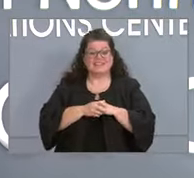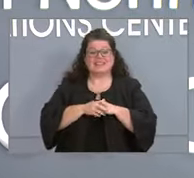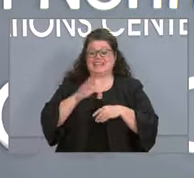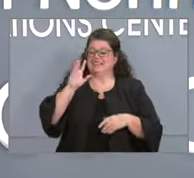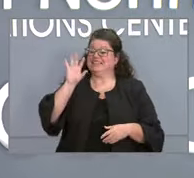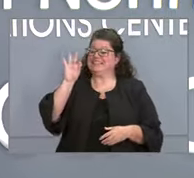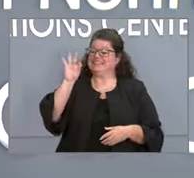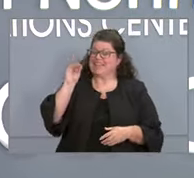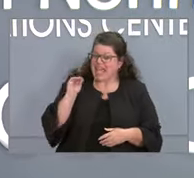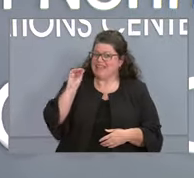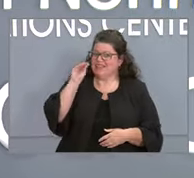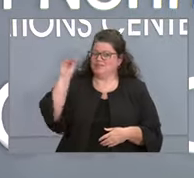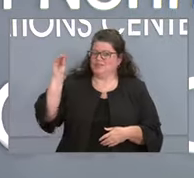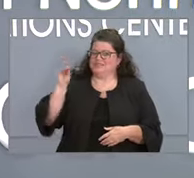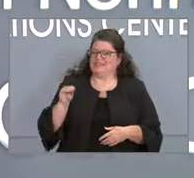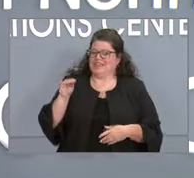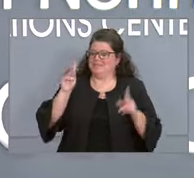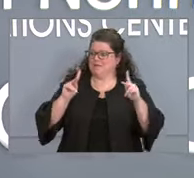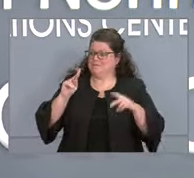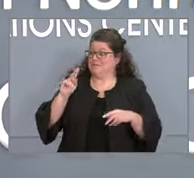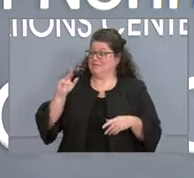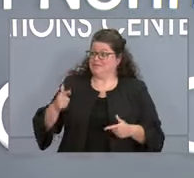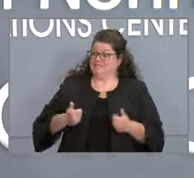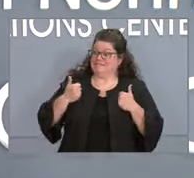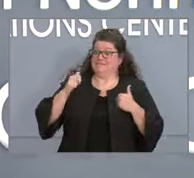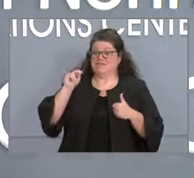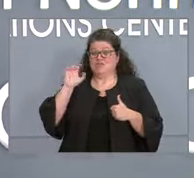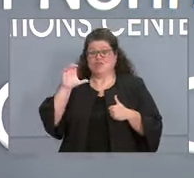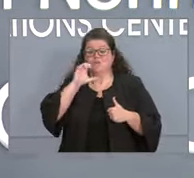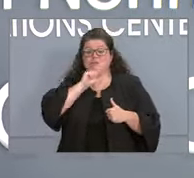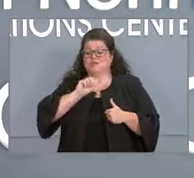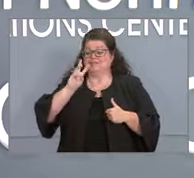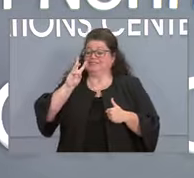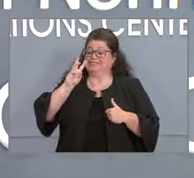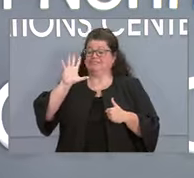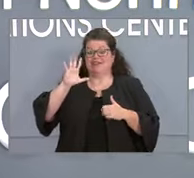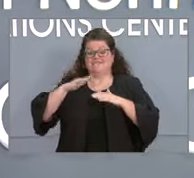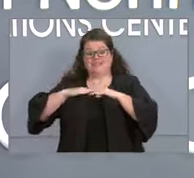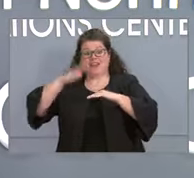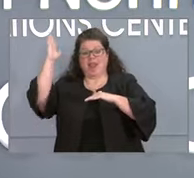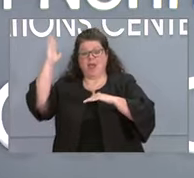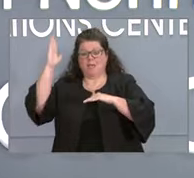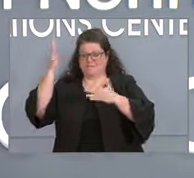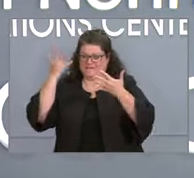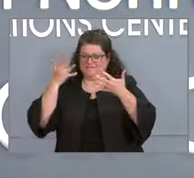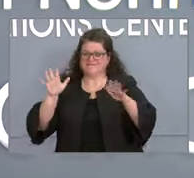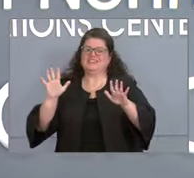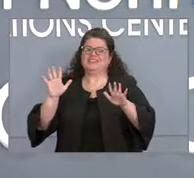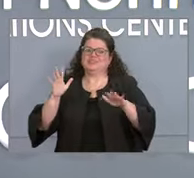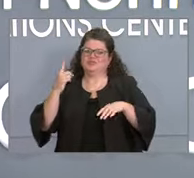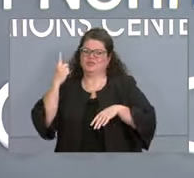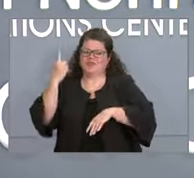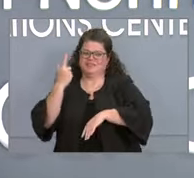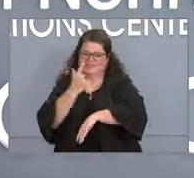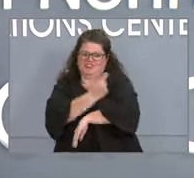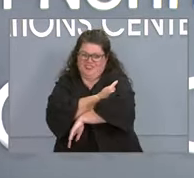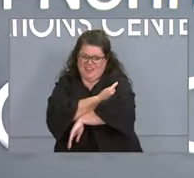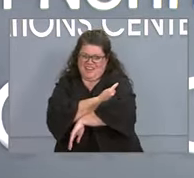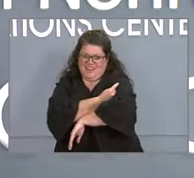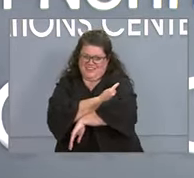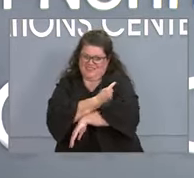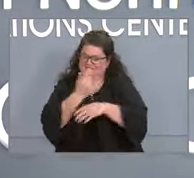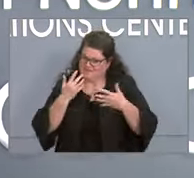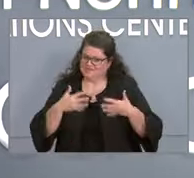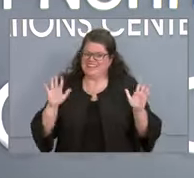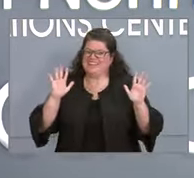90% of North Carolinians age 65 and older have now received at least one dose of the